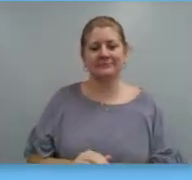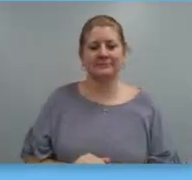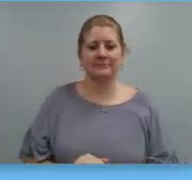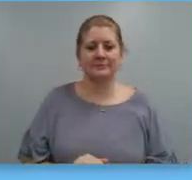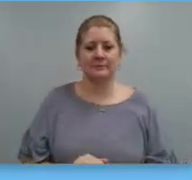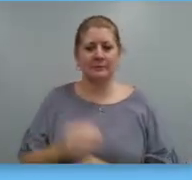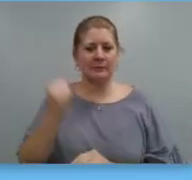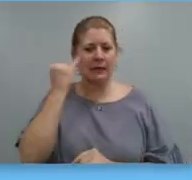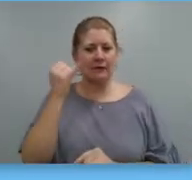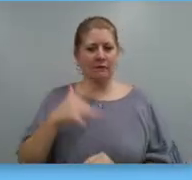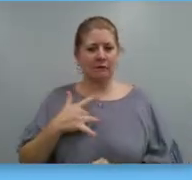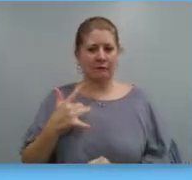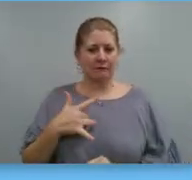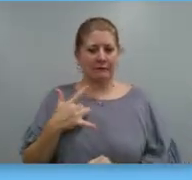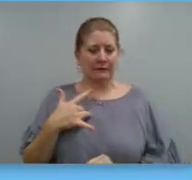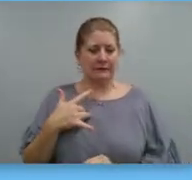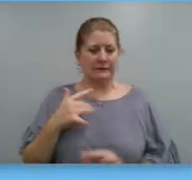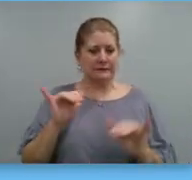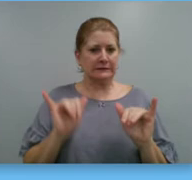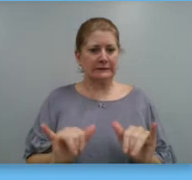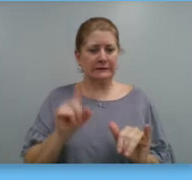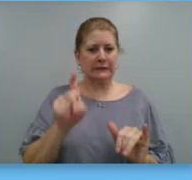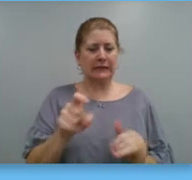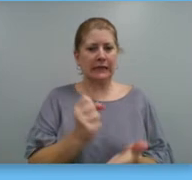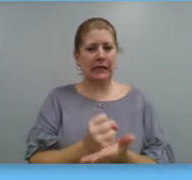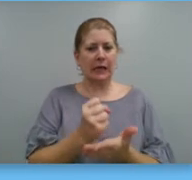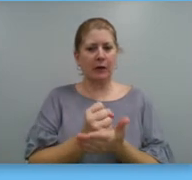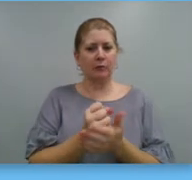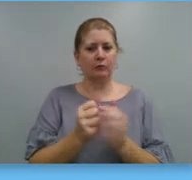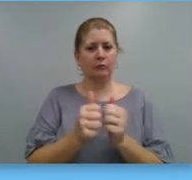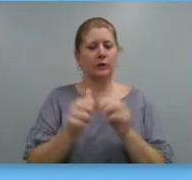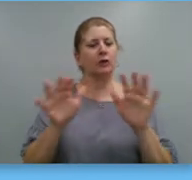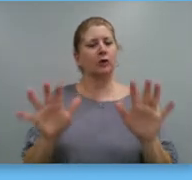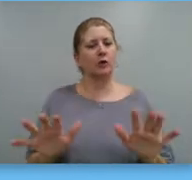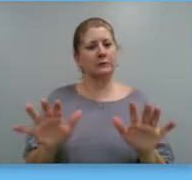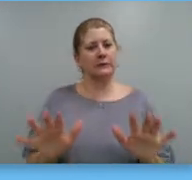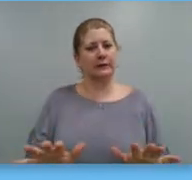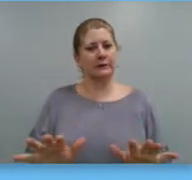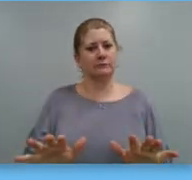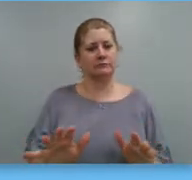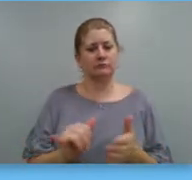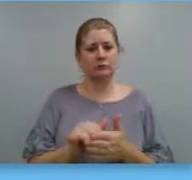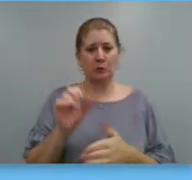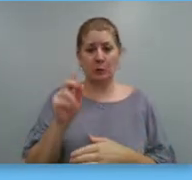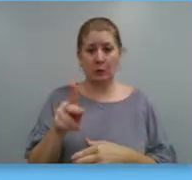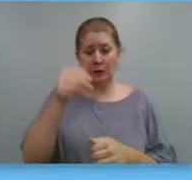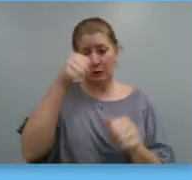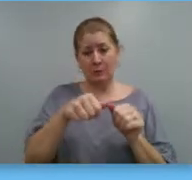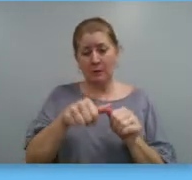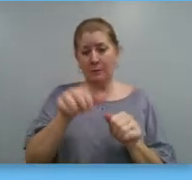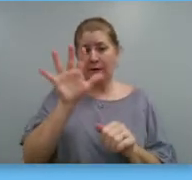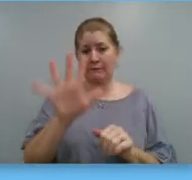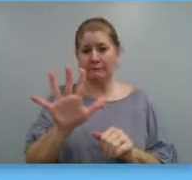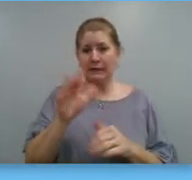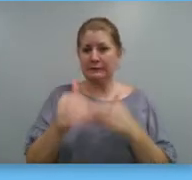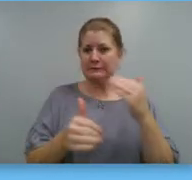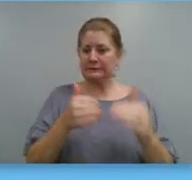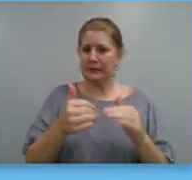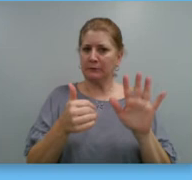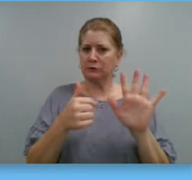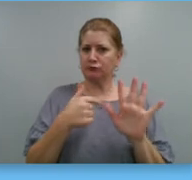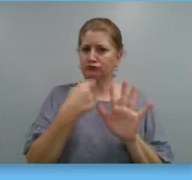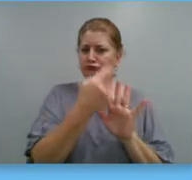If you feel like you could still use some help with calming down, that's okay. If you can remember the five steps to managing big emotions,